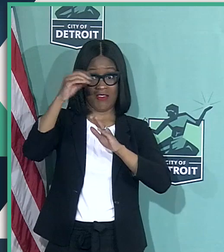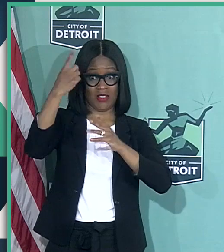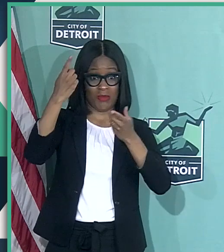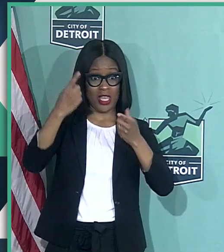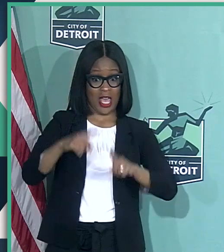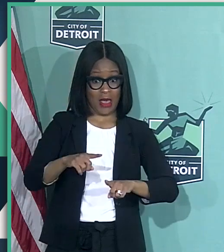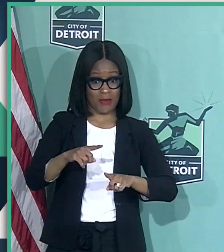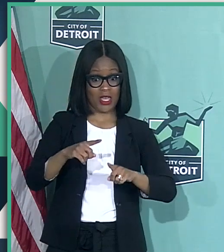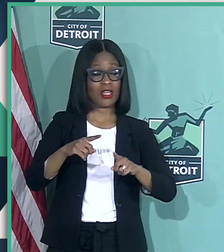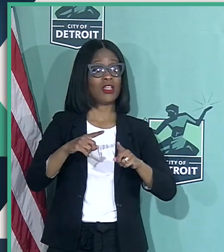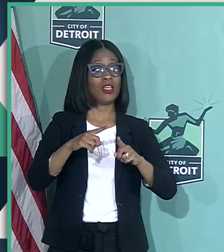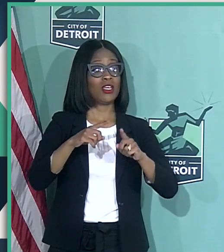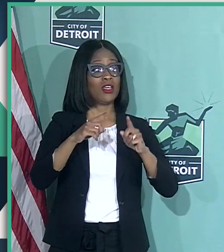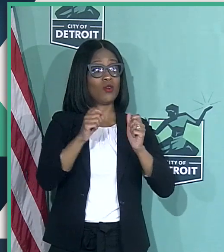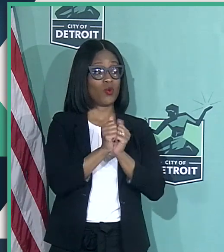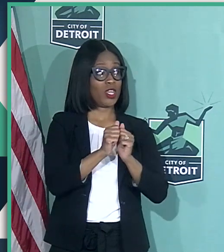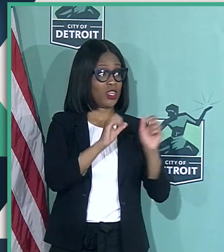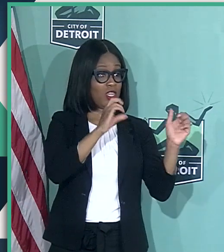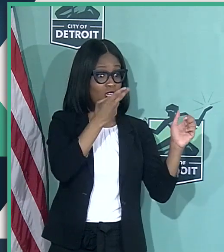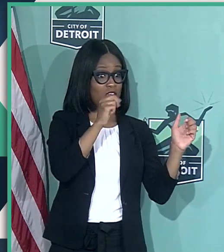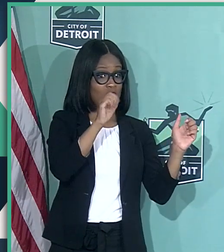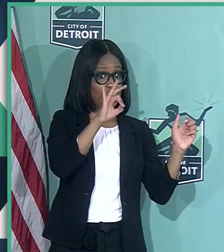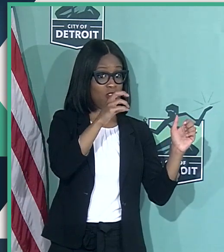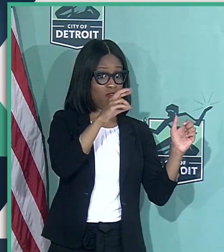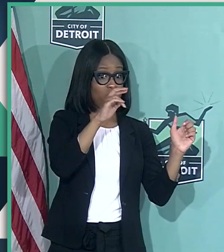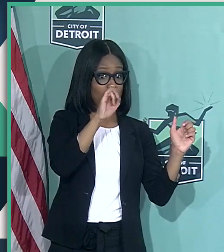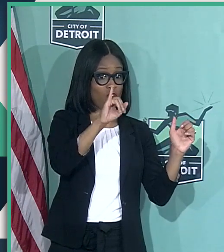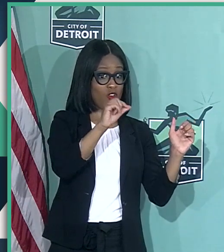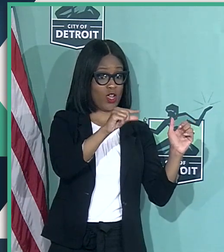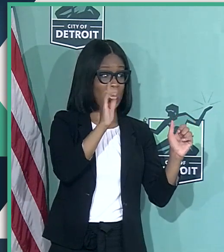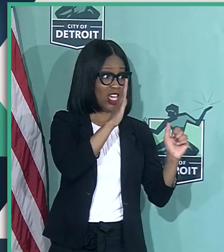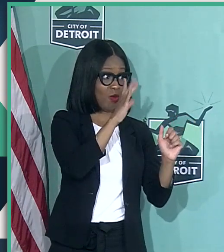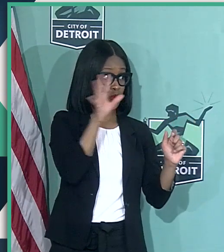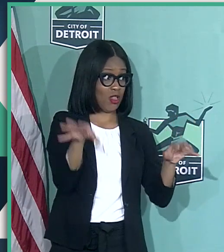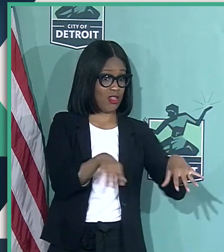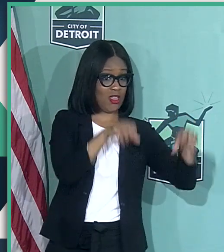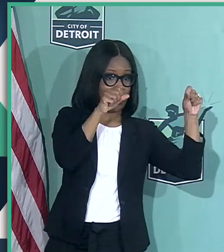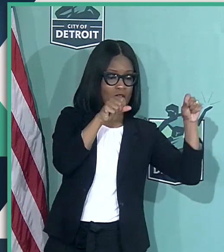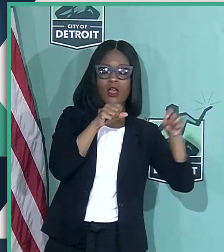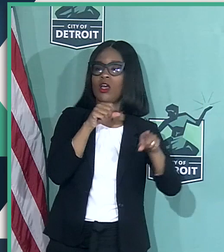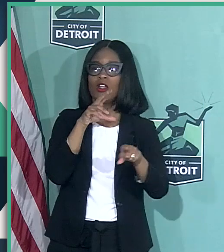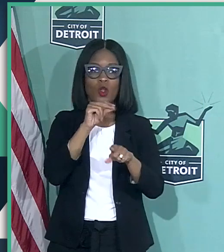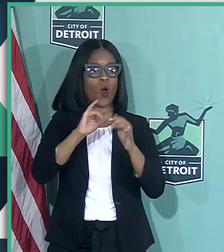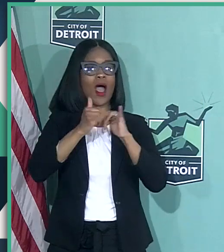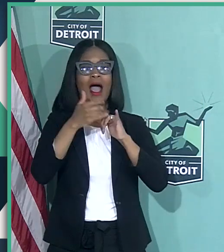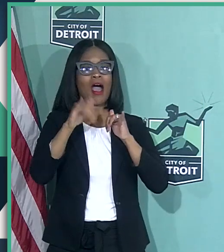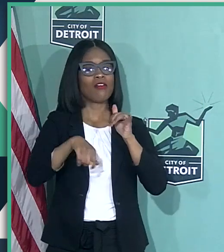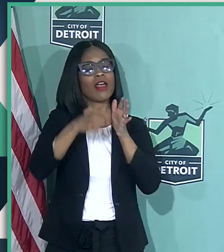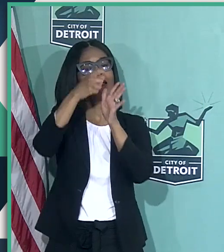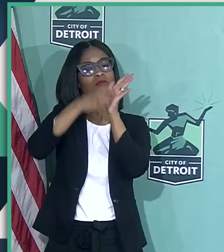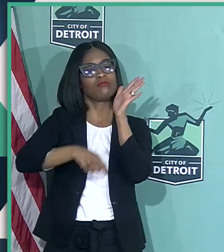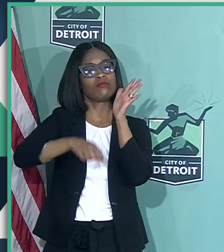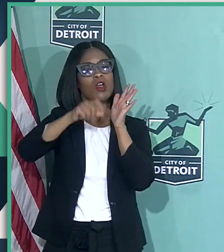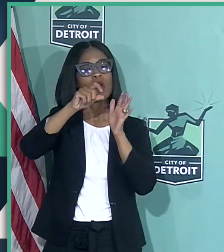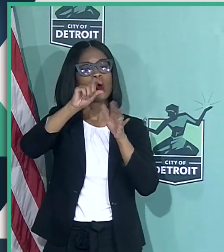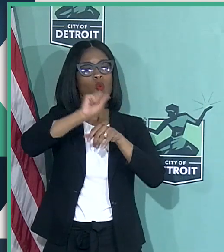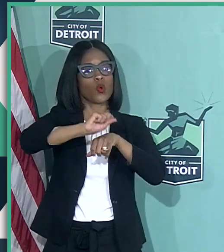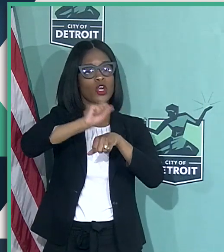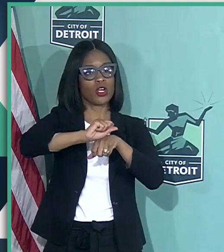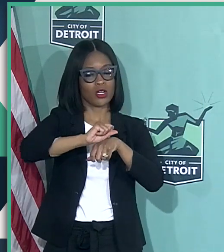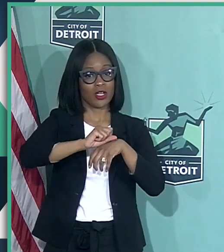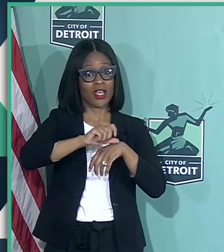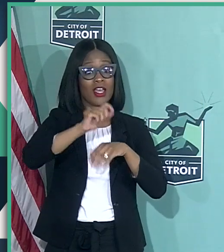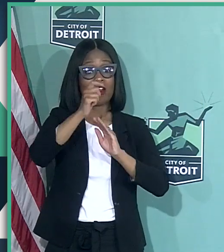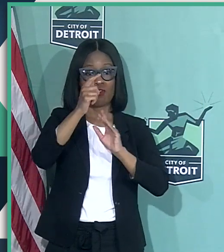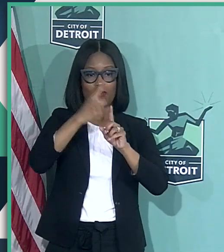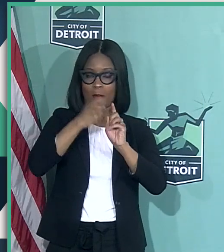Chief Craig, God forbid, that Mr. Mallett would step in? So the way the charter works is that, from a